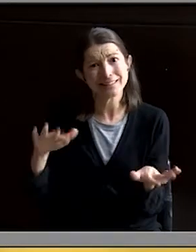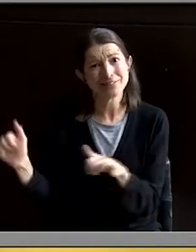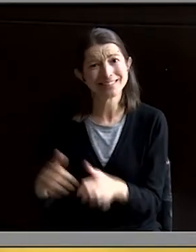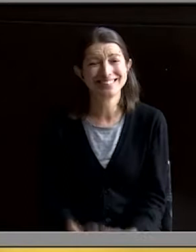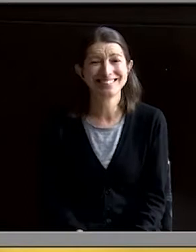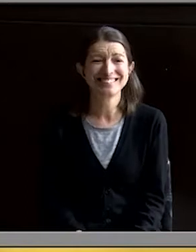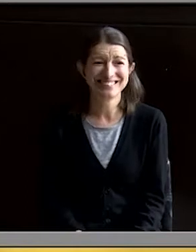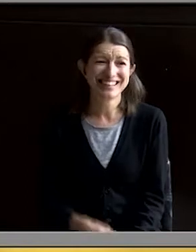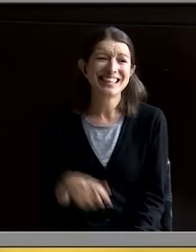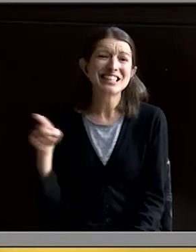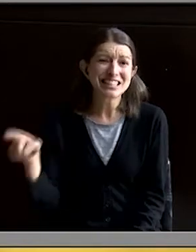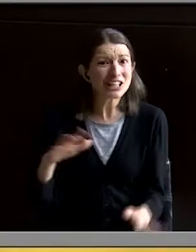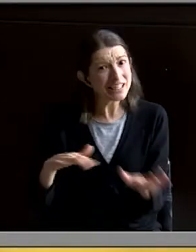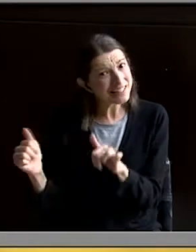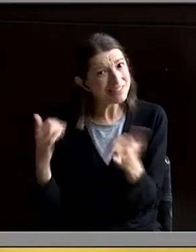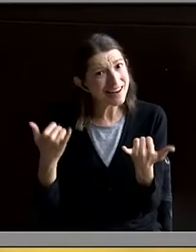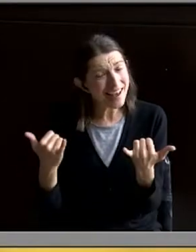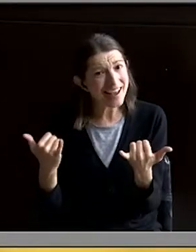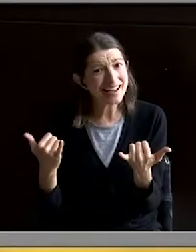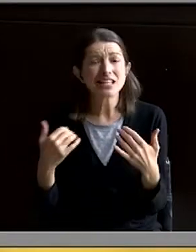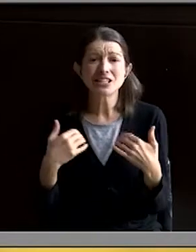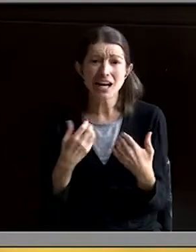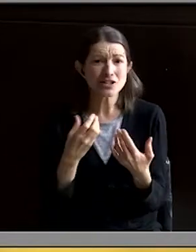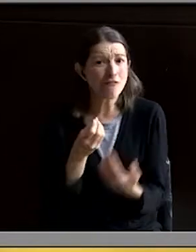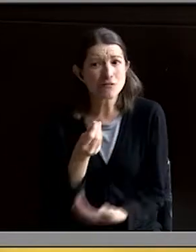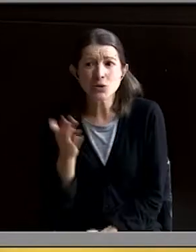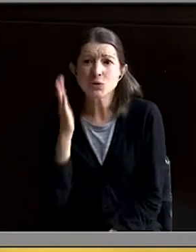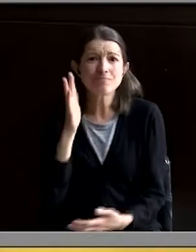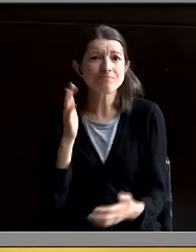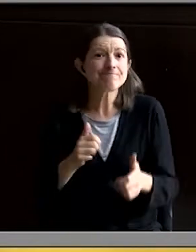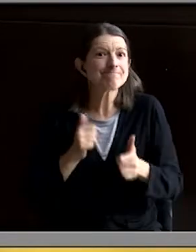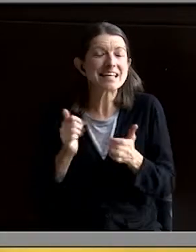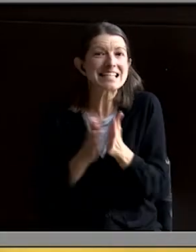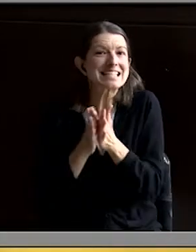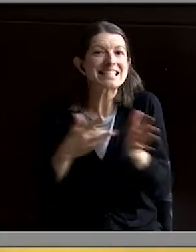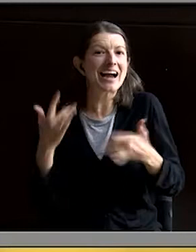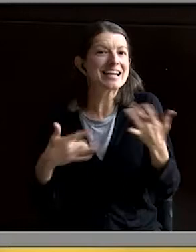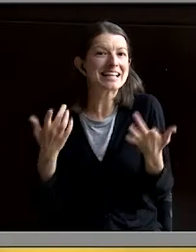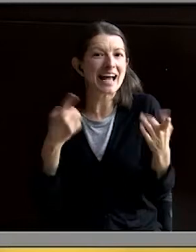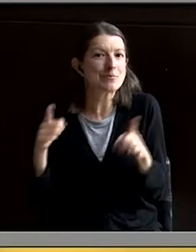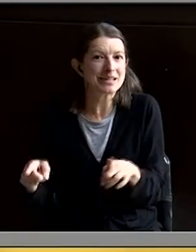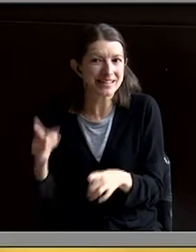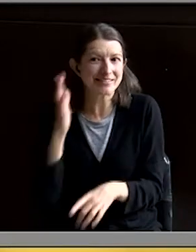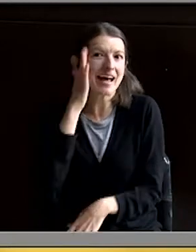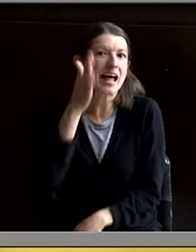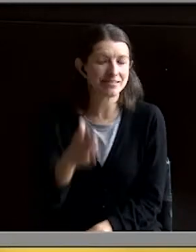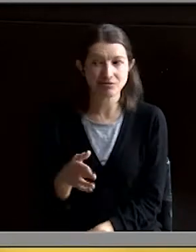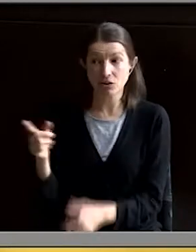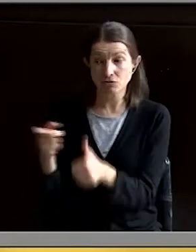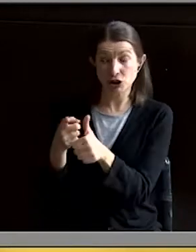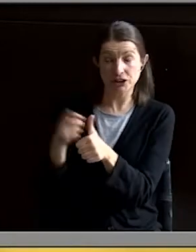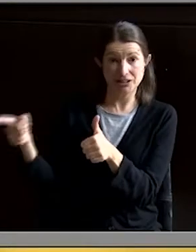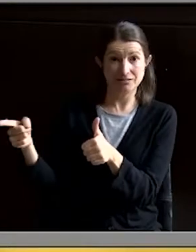So, Lucy will leave us today, and she has a few life adventures ahead of us. She tells me that first